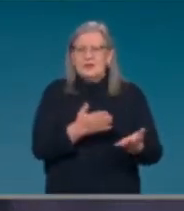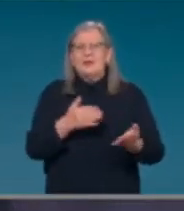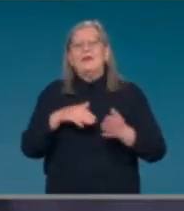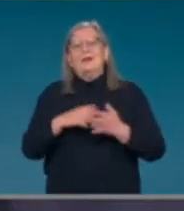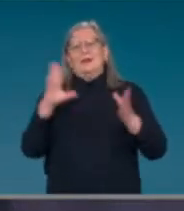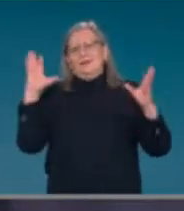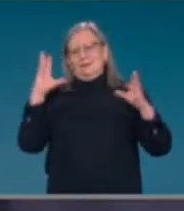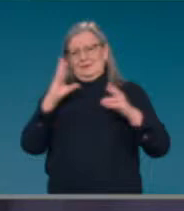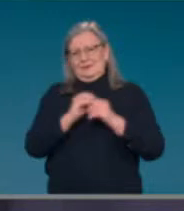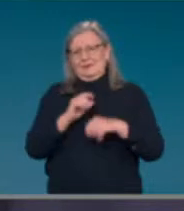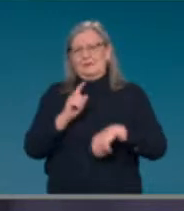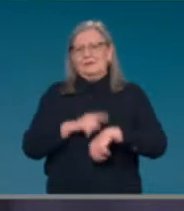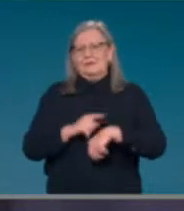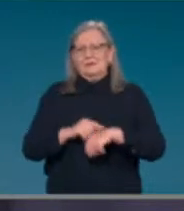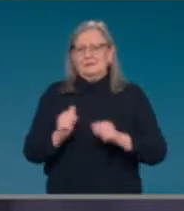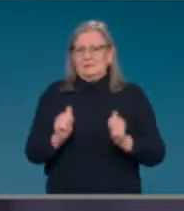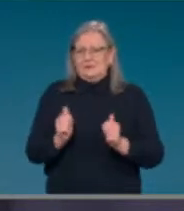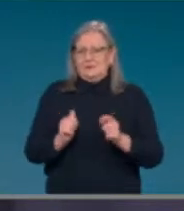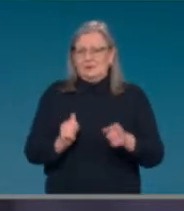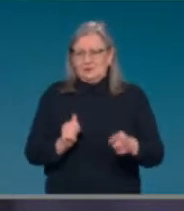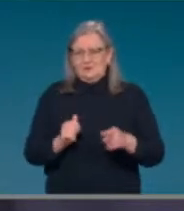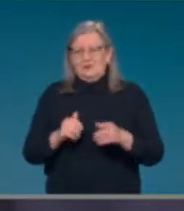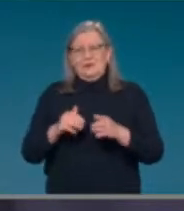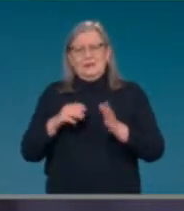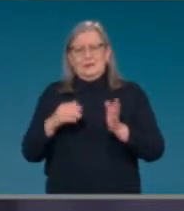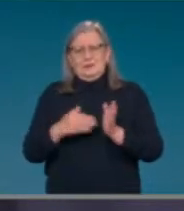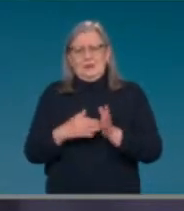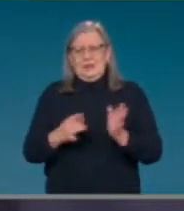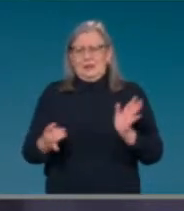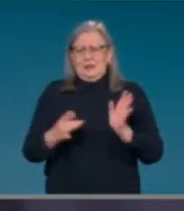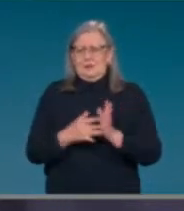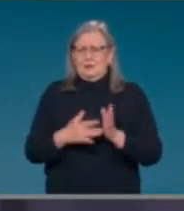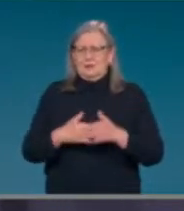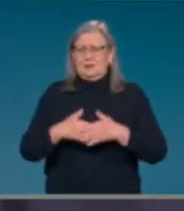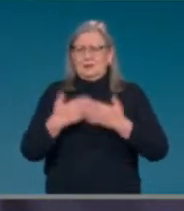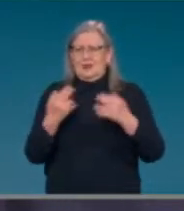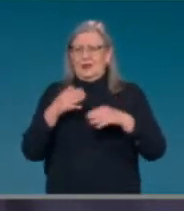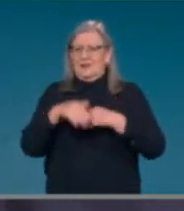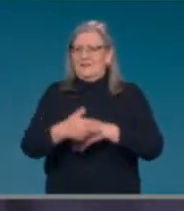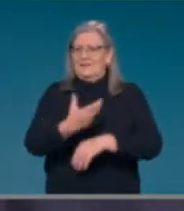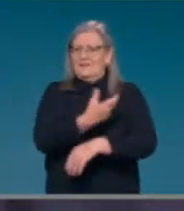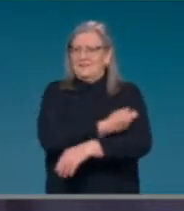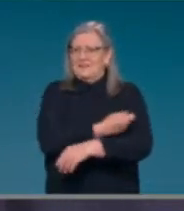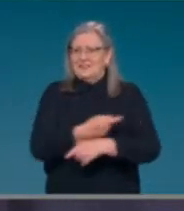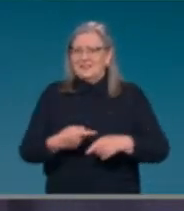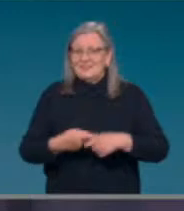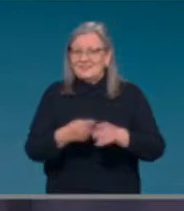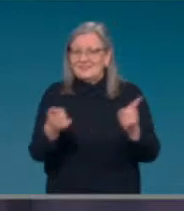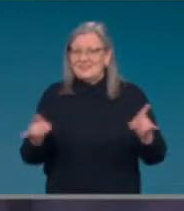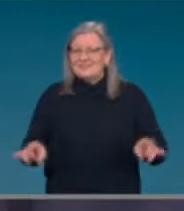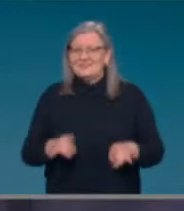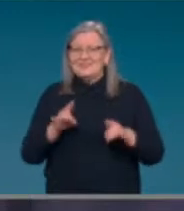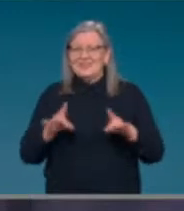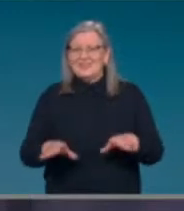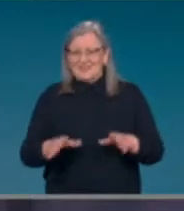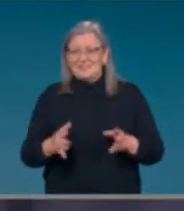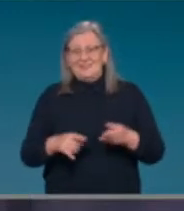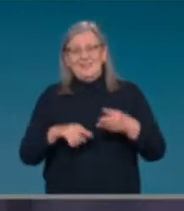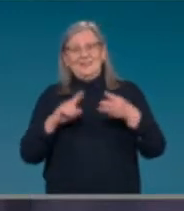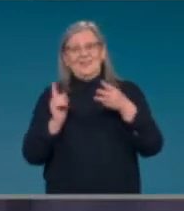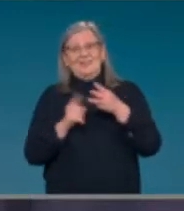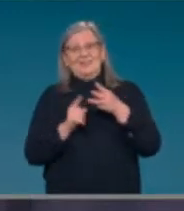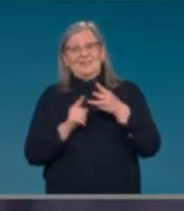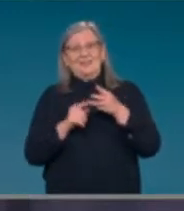today, in terms of Australia's vaccination program. And, uh, the boosters, uh, will mean that we will be one of the